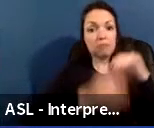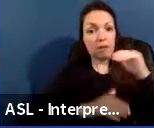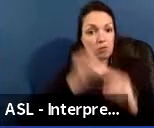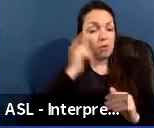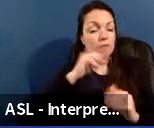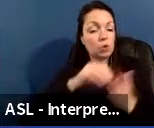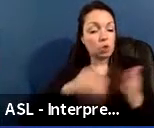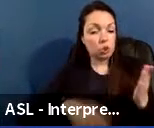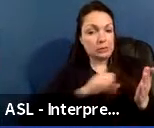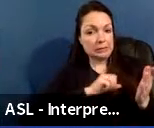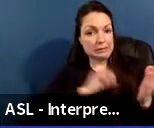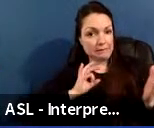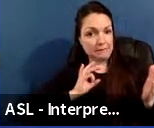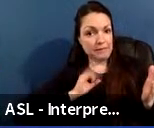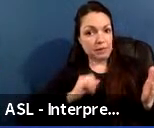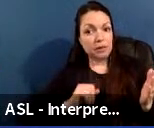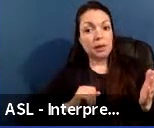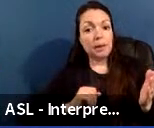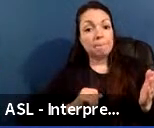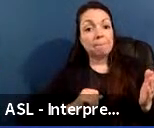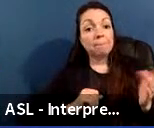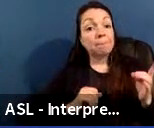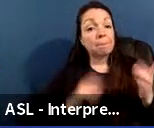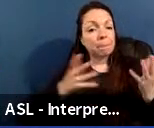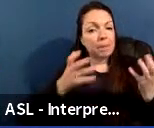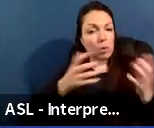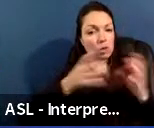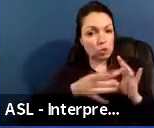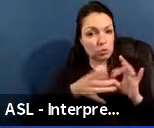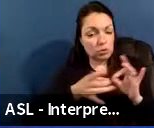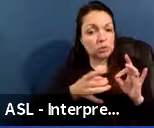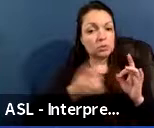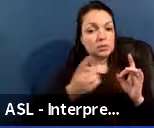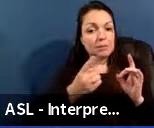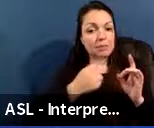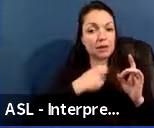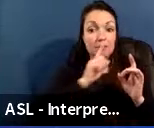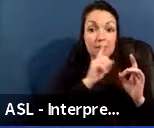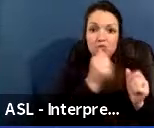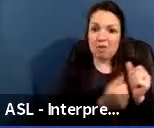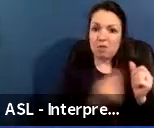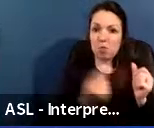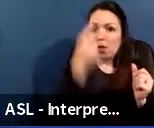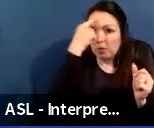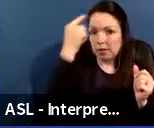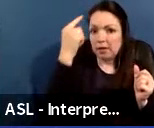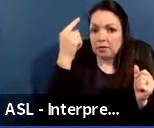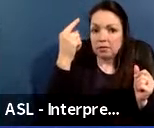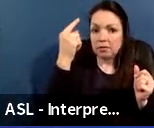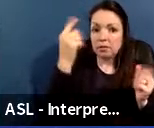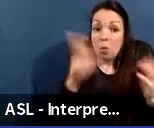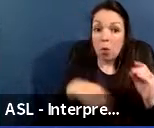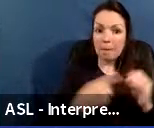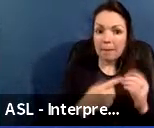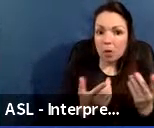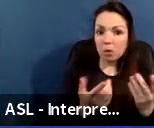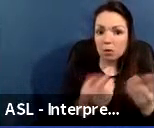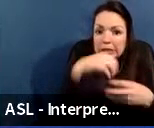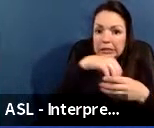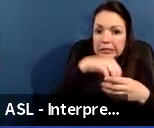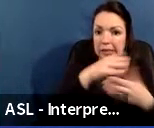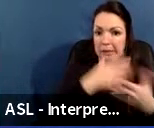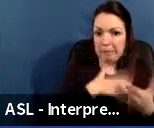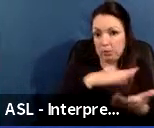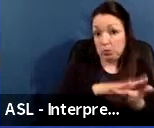Before we go to the next category, though, I want to address something that I'm sure is on everyone's mind. What about the inside of my